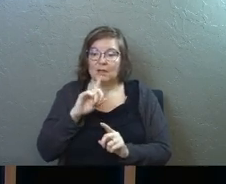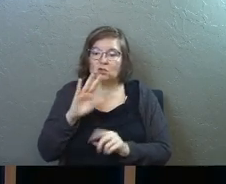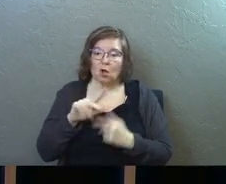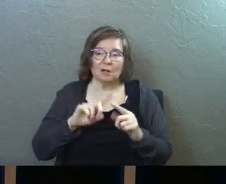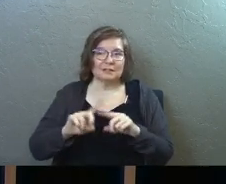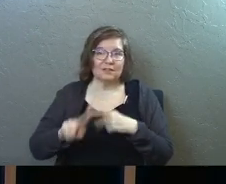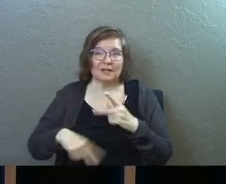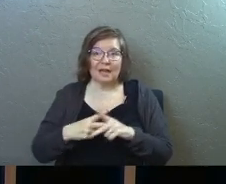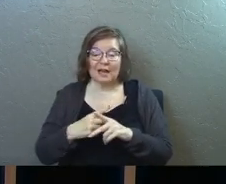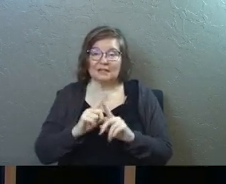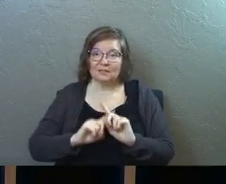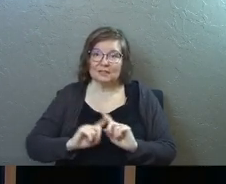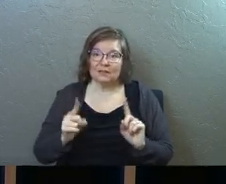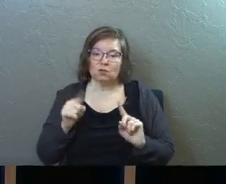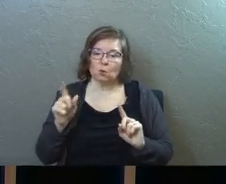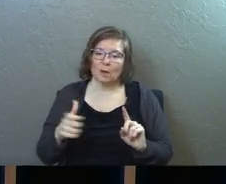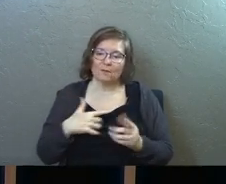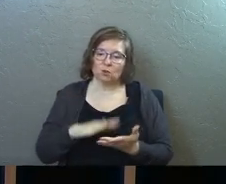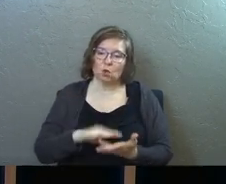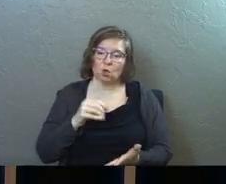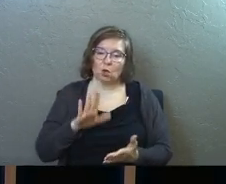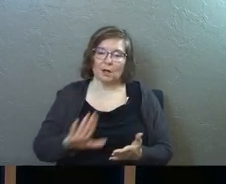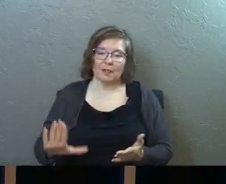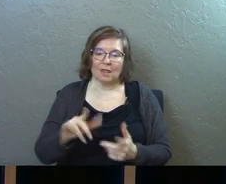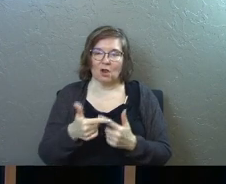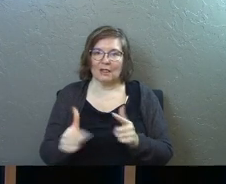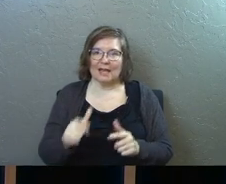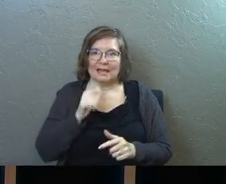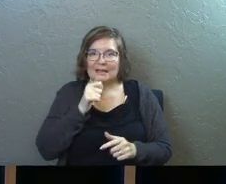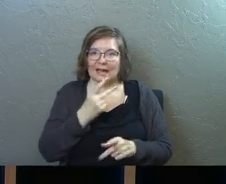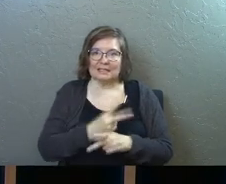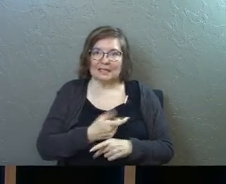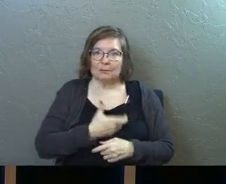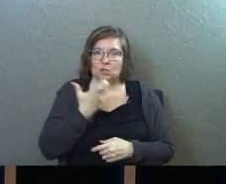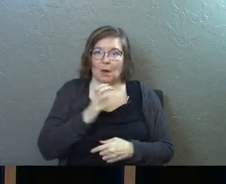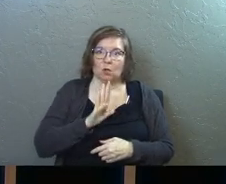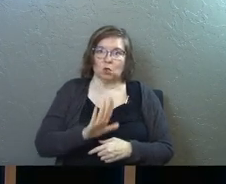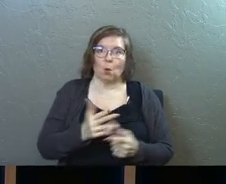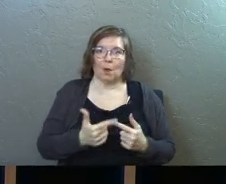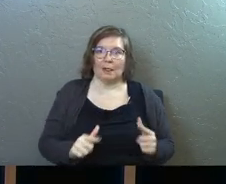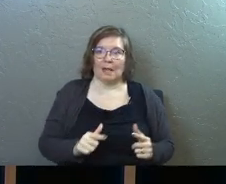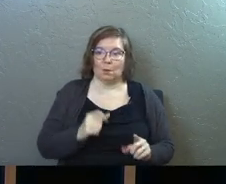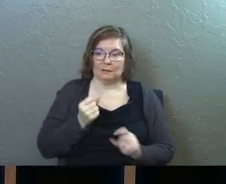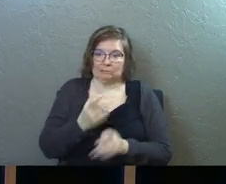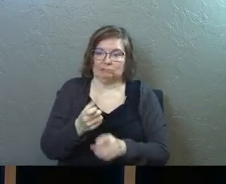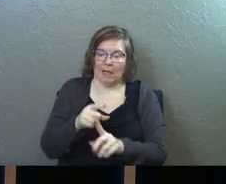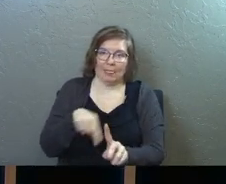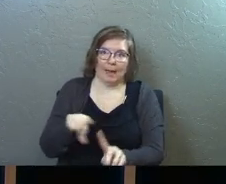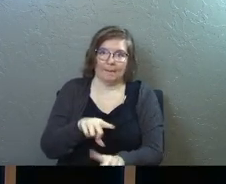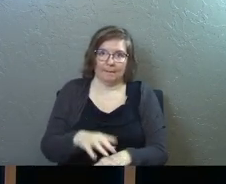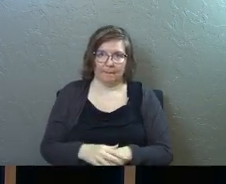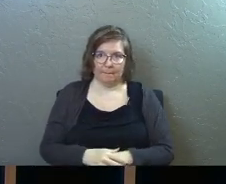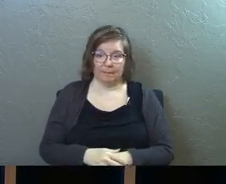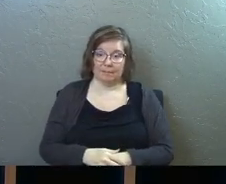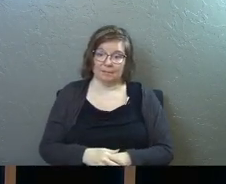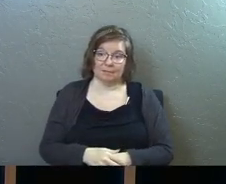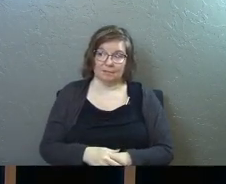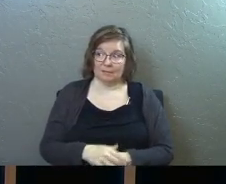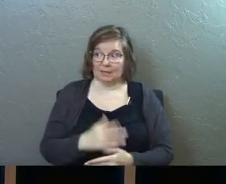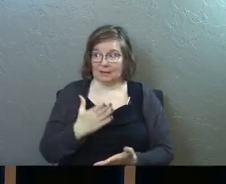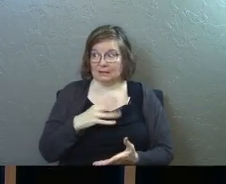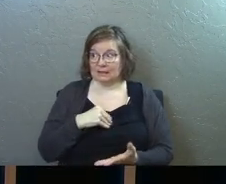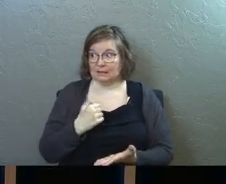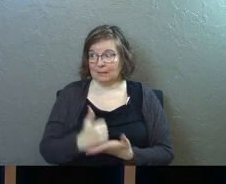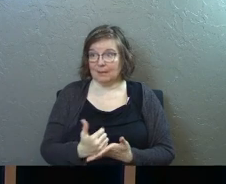there's all kinds of differences and you've got to learn their language not just keep shouting your language at them I could take some